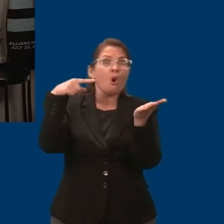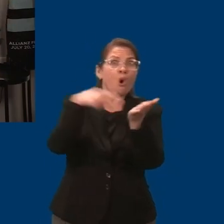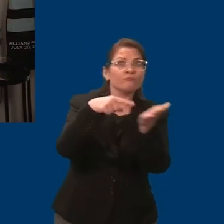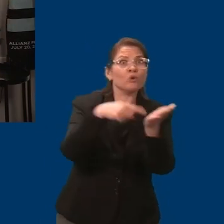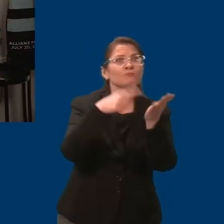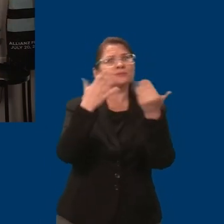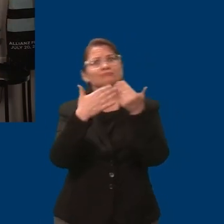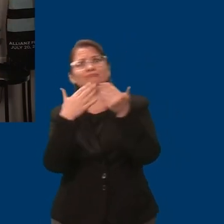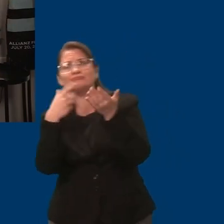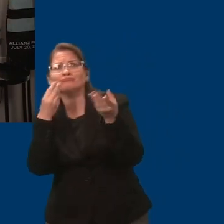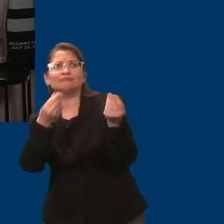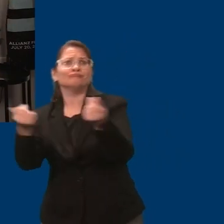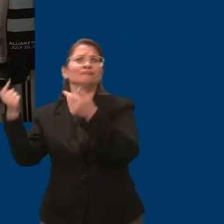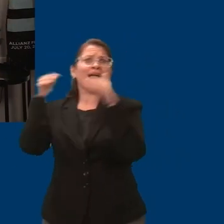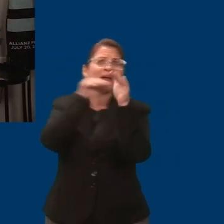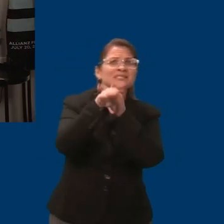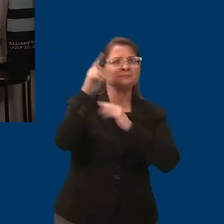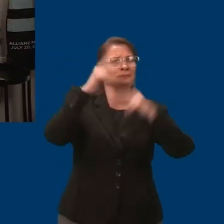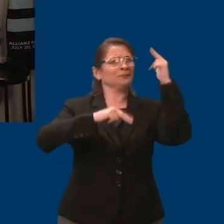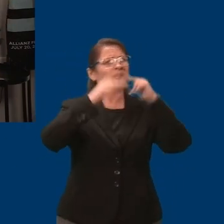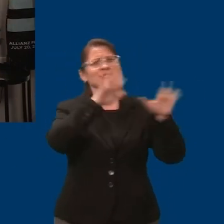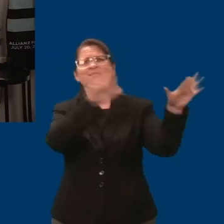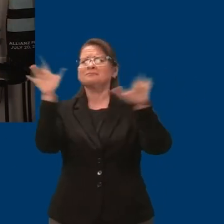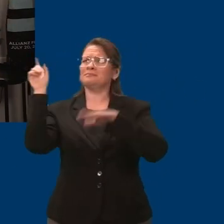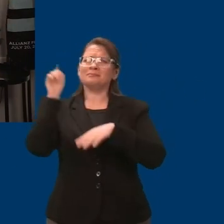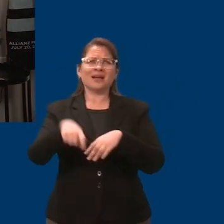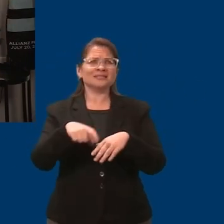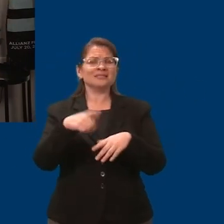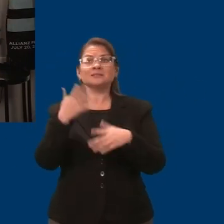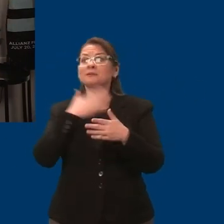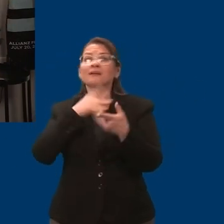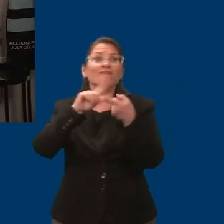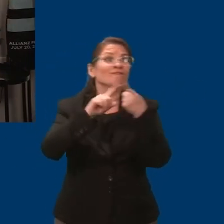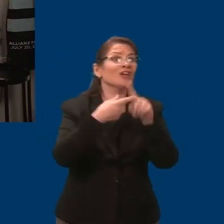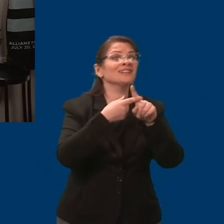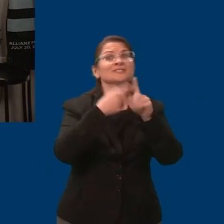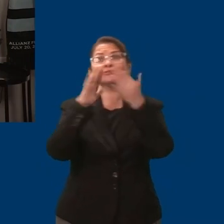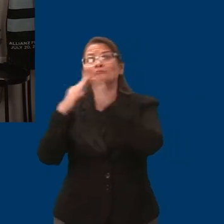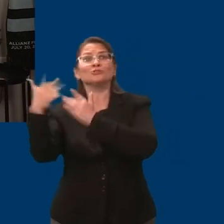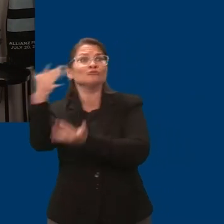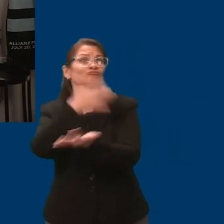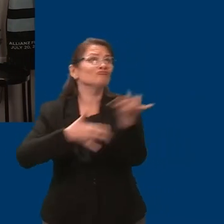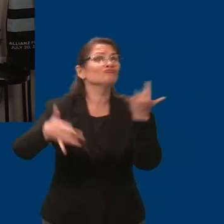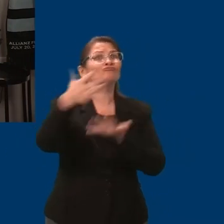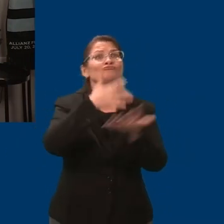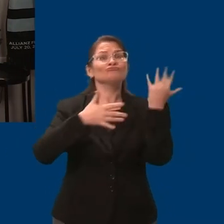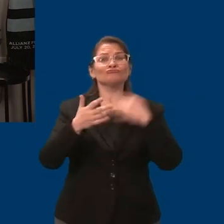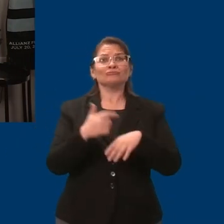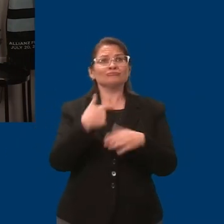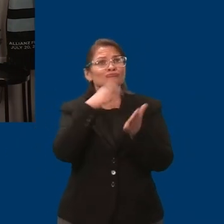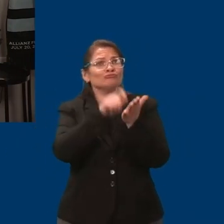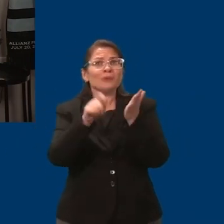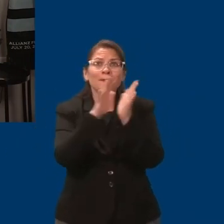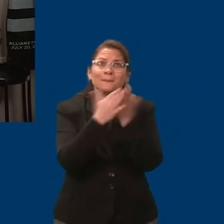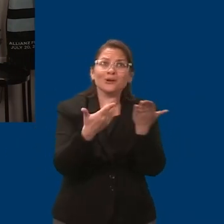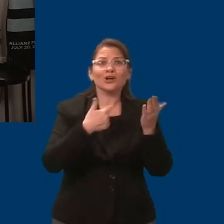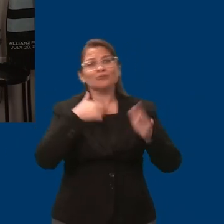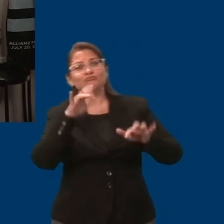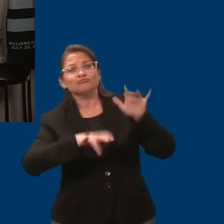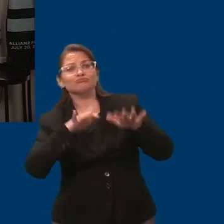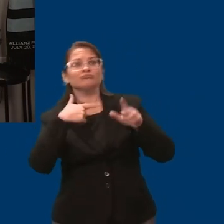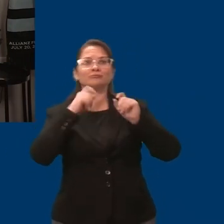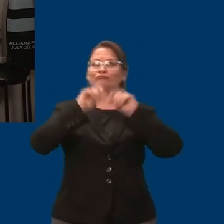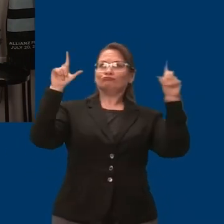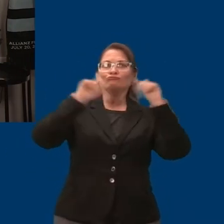I choose to live independently so that I can write, work on my books and blog, go listen to live music at First